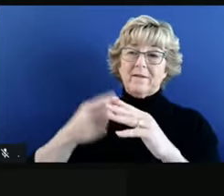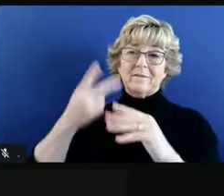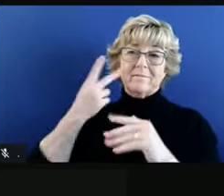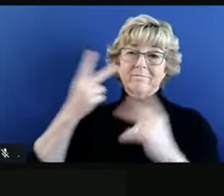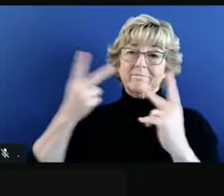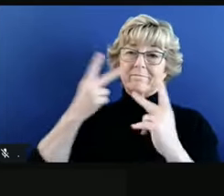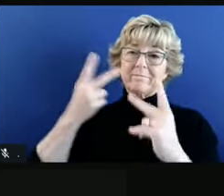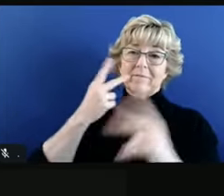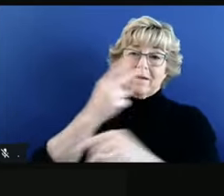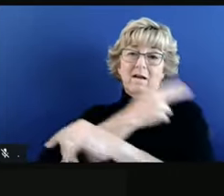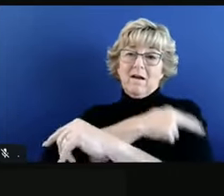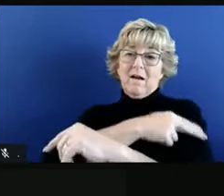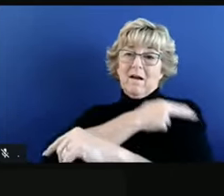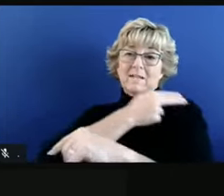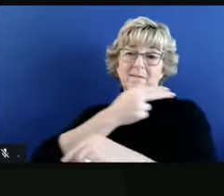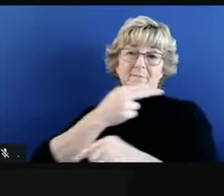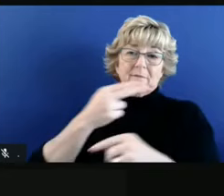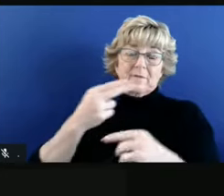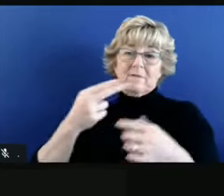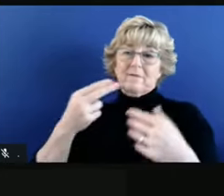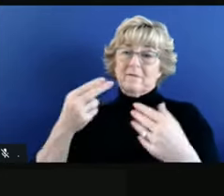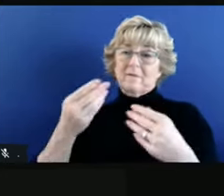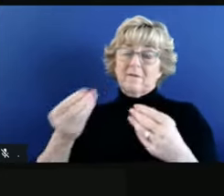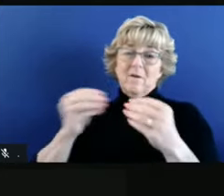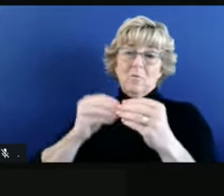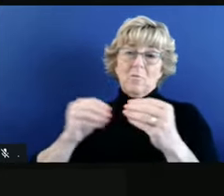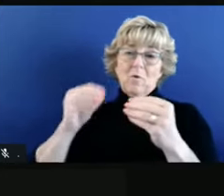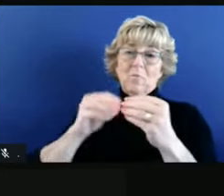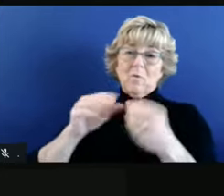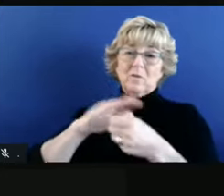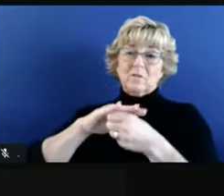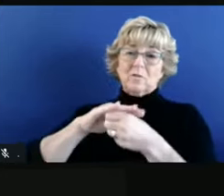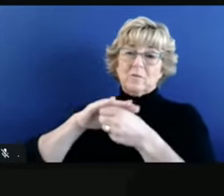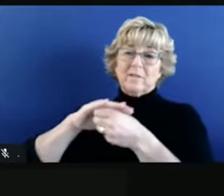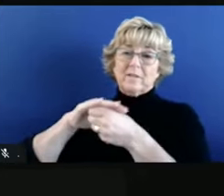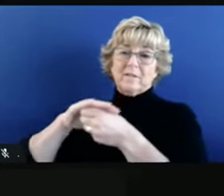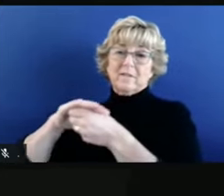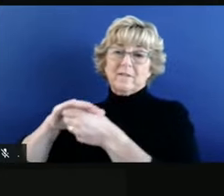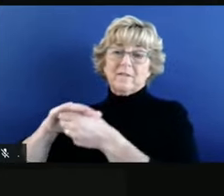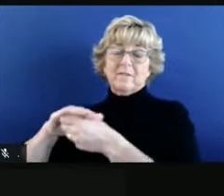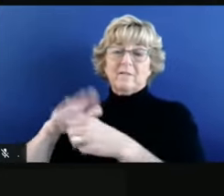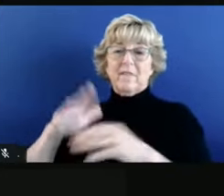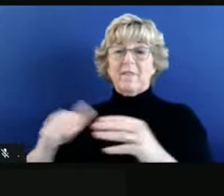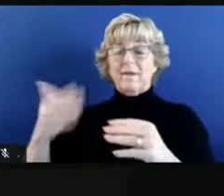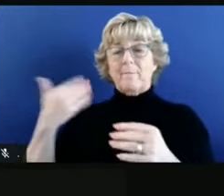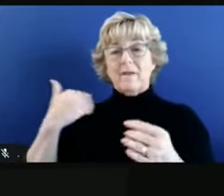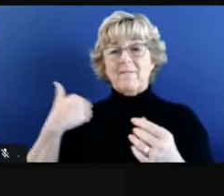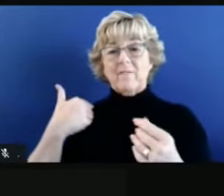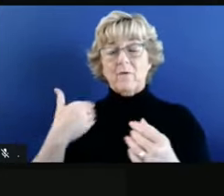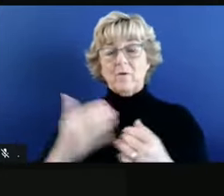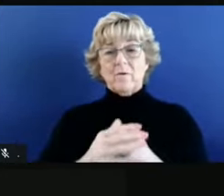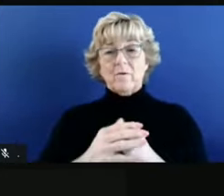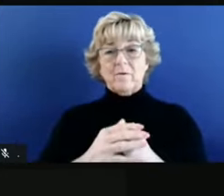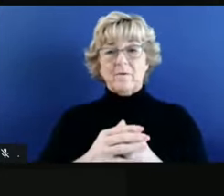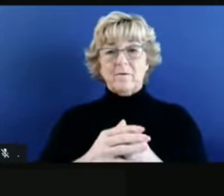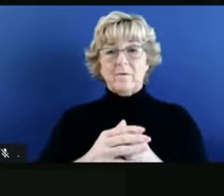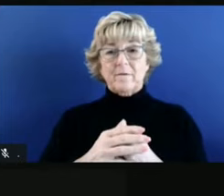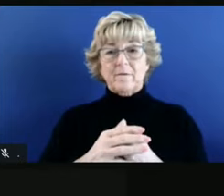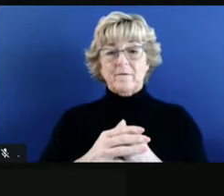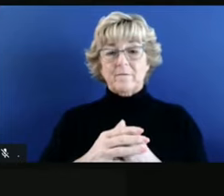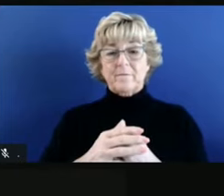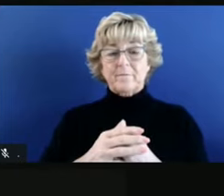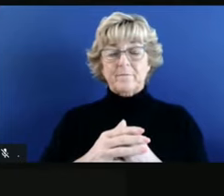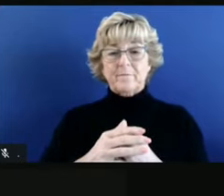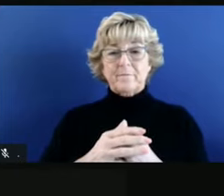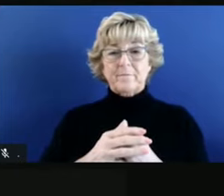our hospital systems pressed with COVID beyond where they've ever been pressed before, the idea